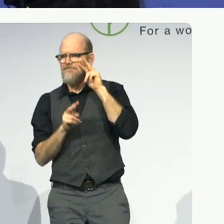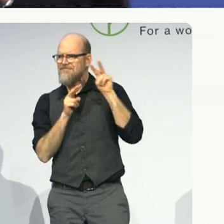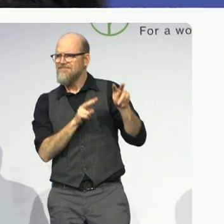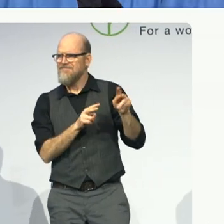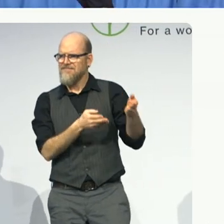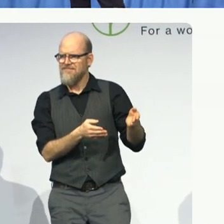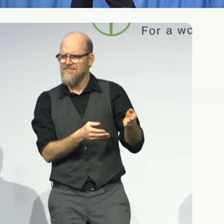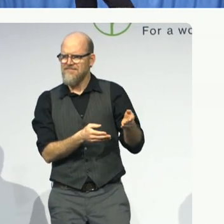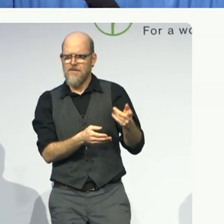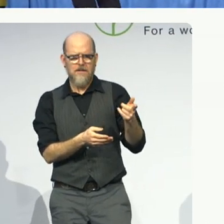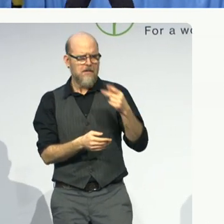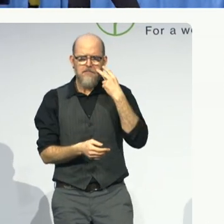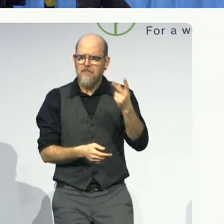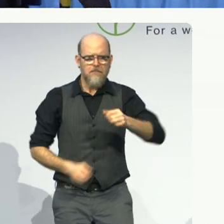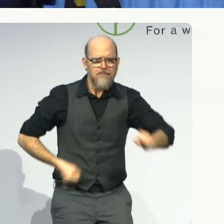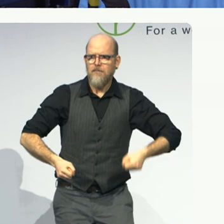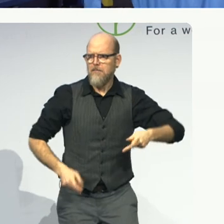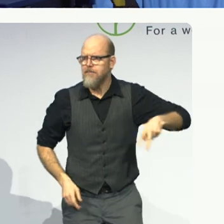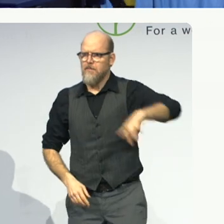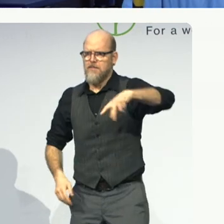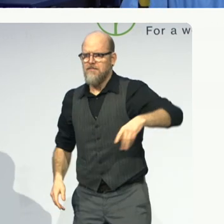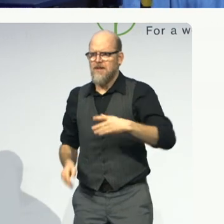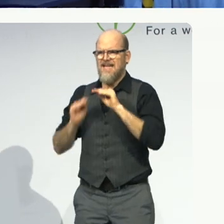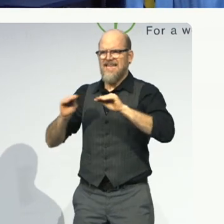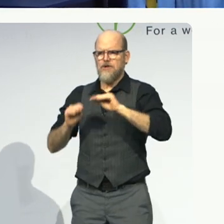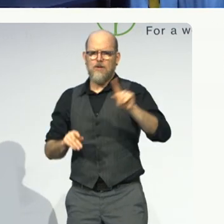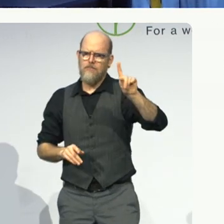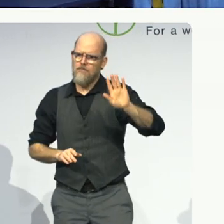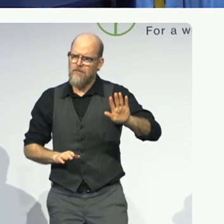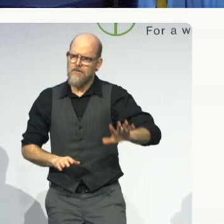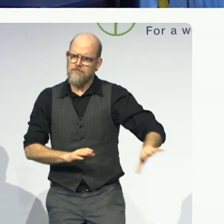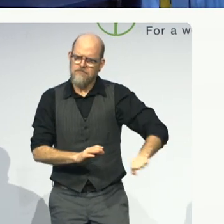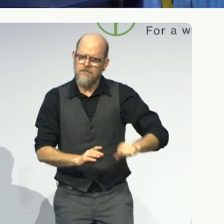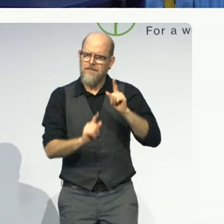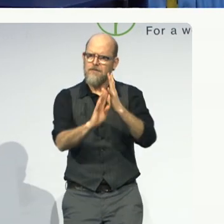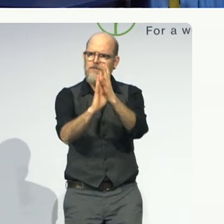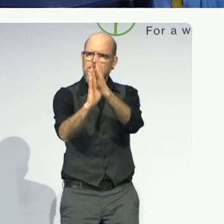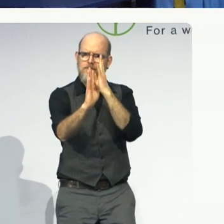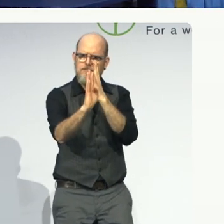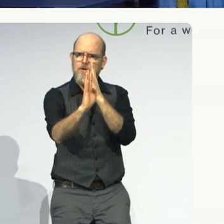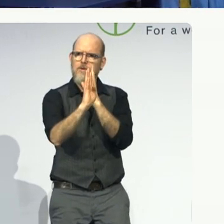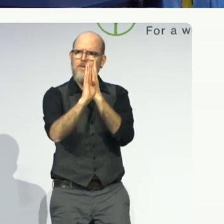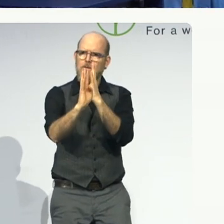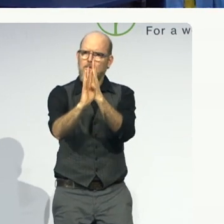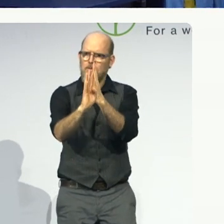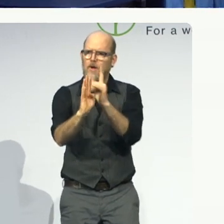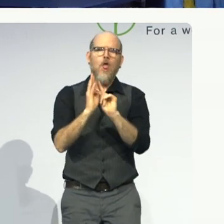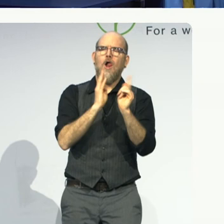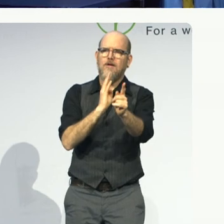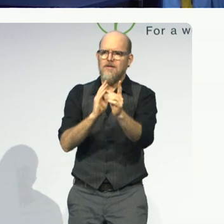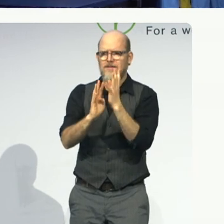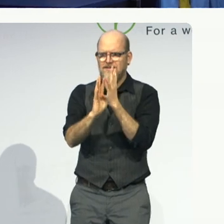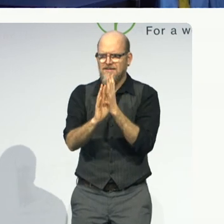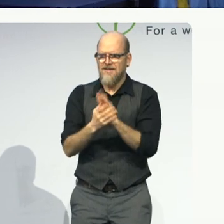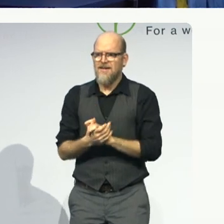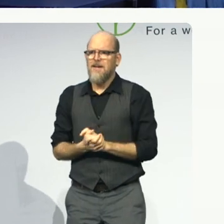and walk him to the back of the line and said to him, you'll be better at the back of